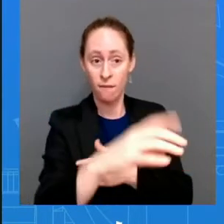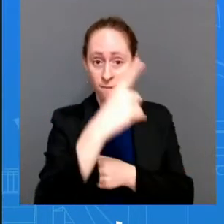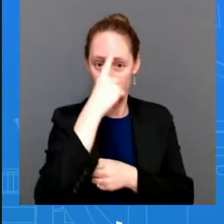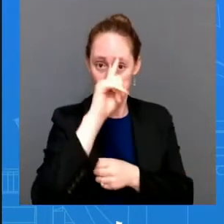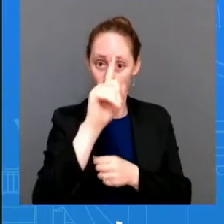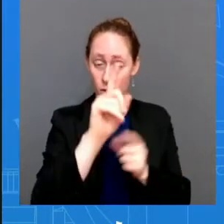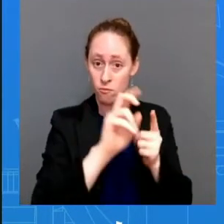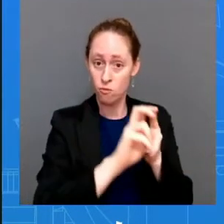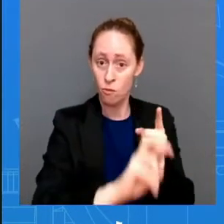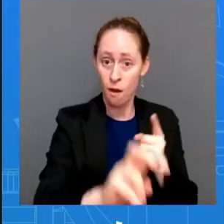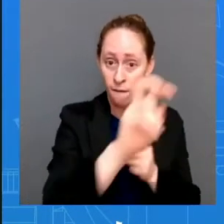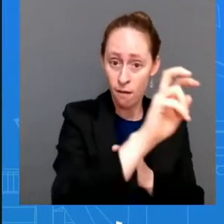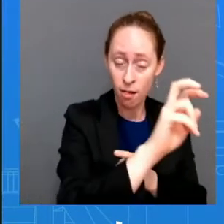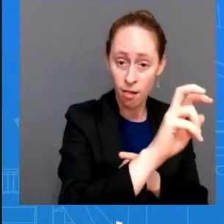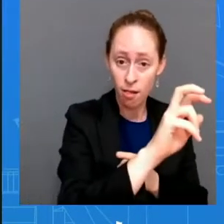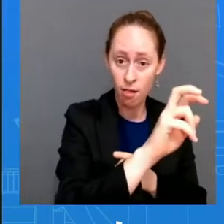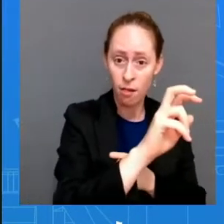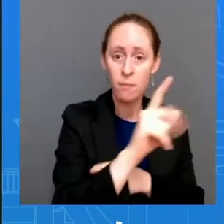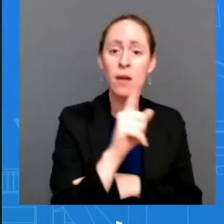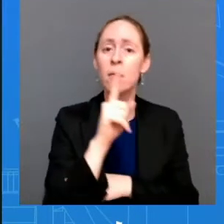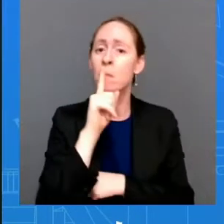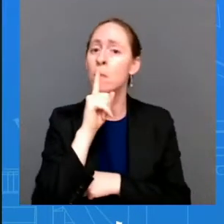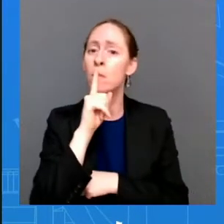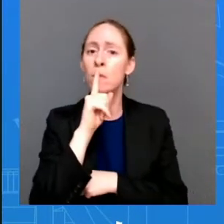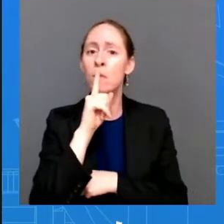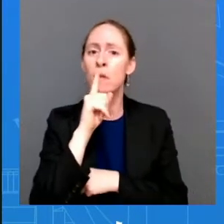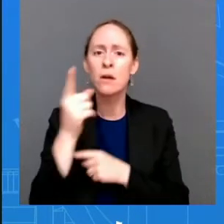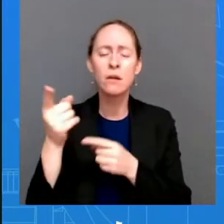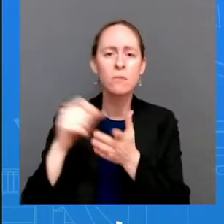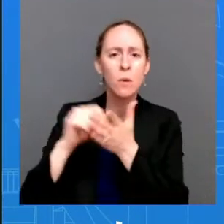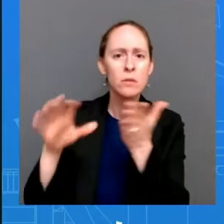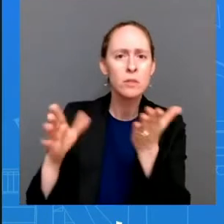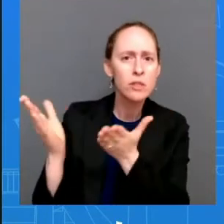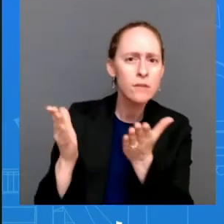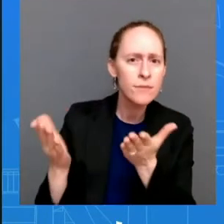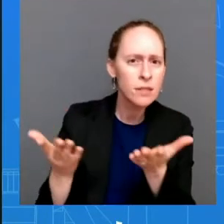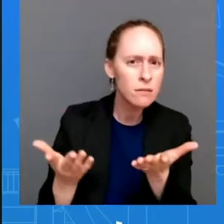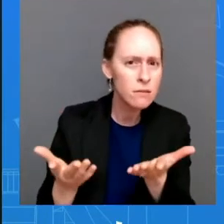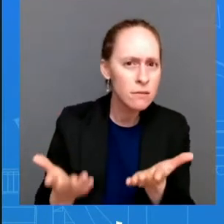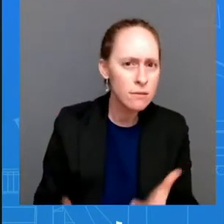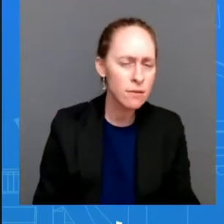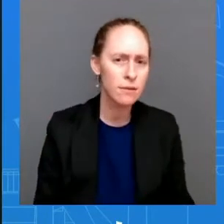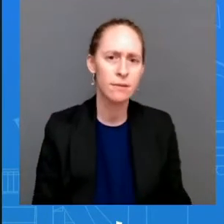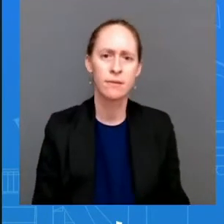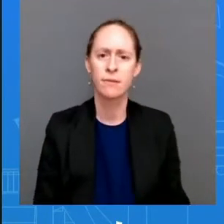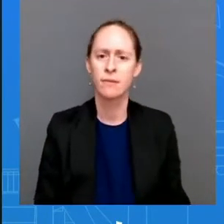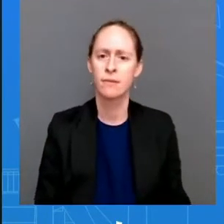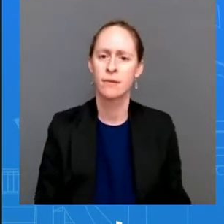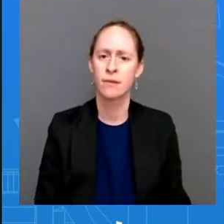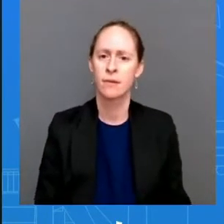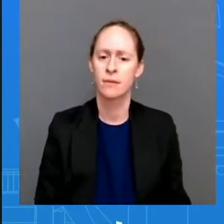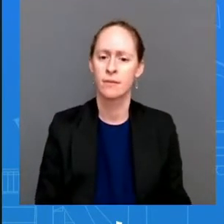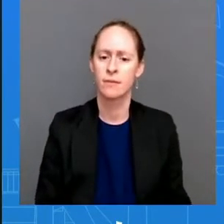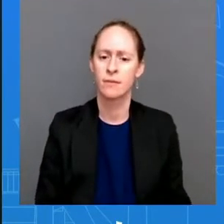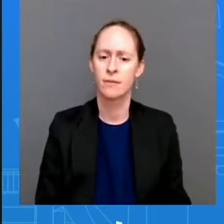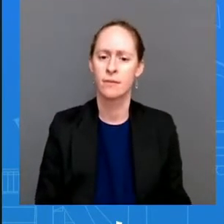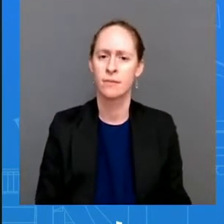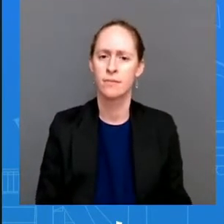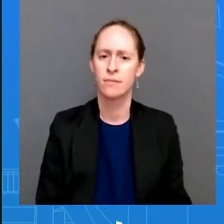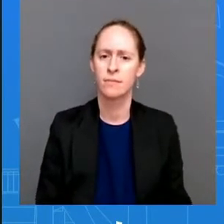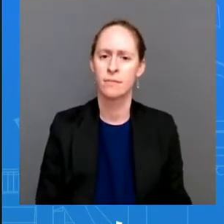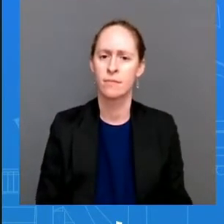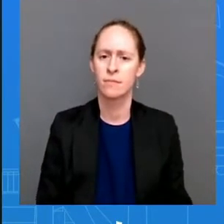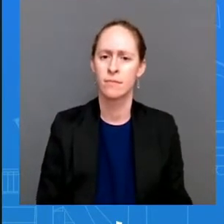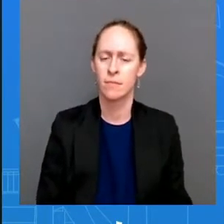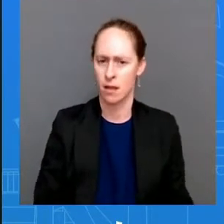medicaid waiver um from what i understand um it is for them to pay for um abortion procedure